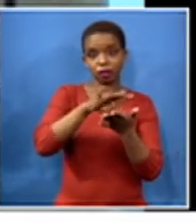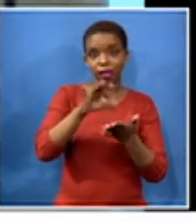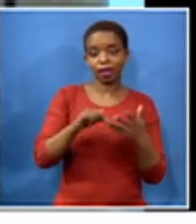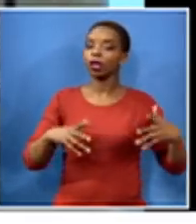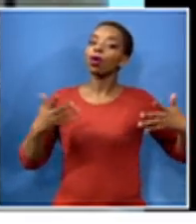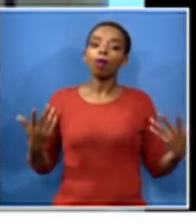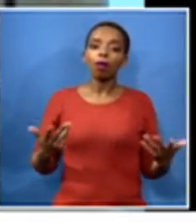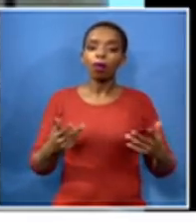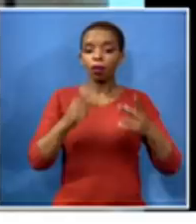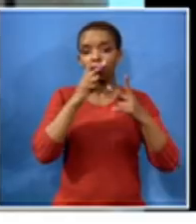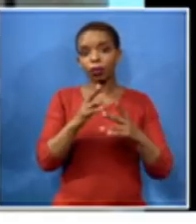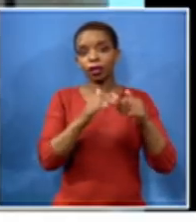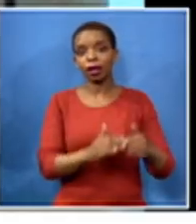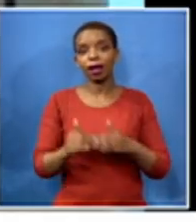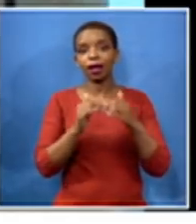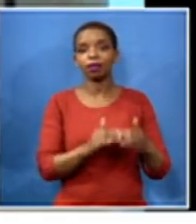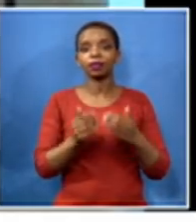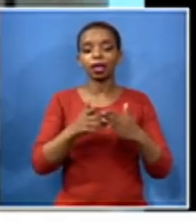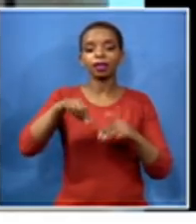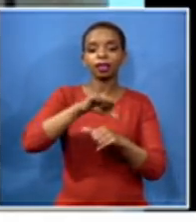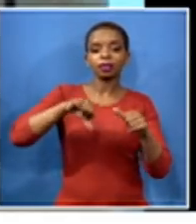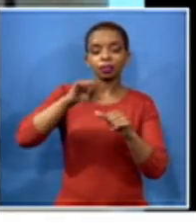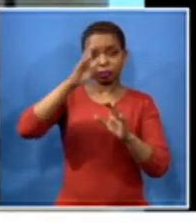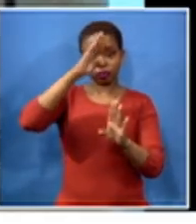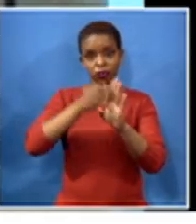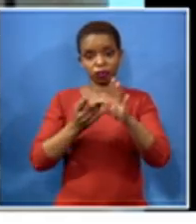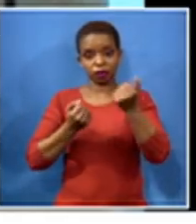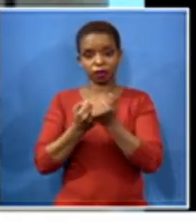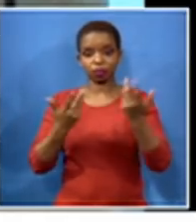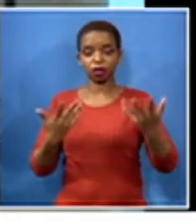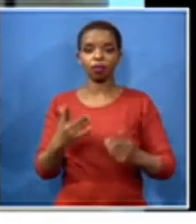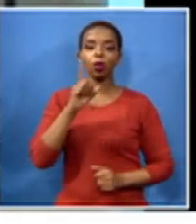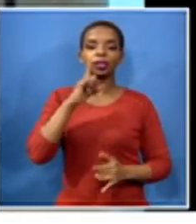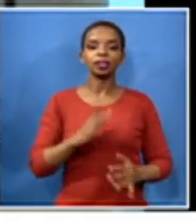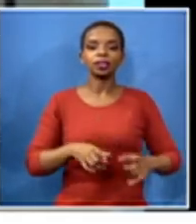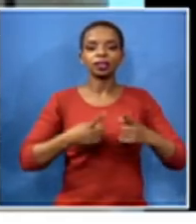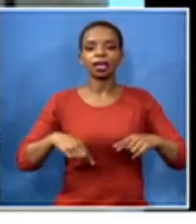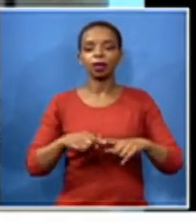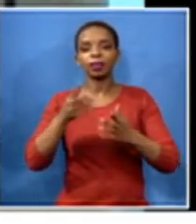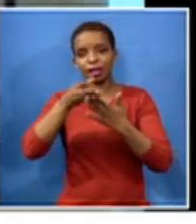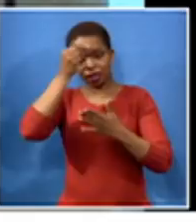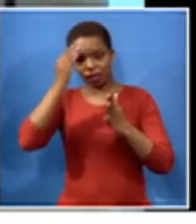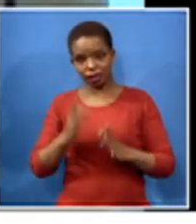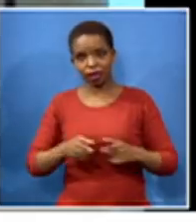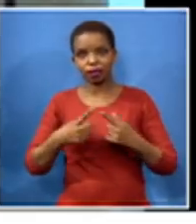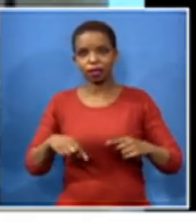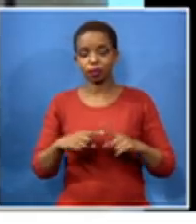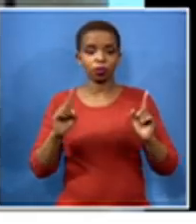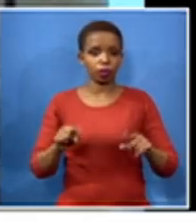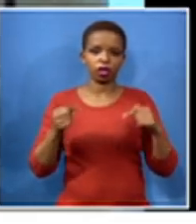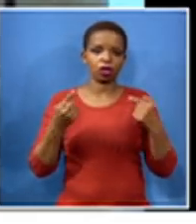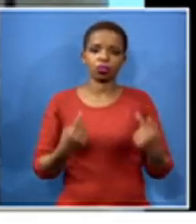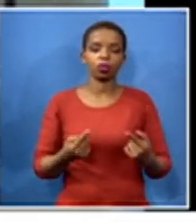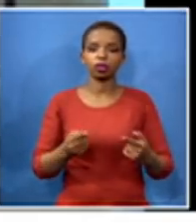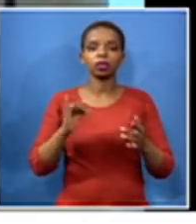after the psychosocial uh support of of our teachers and our learners we cannot ride roughshod over the psyche